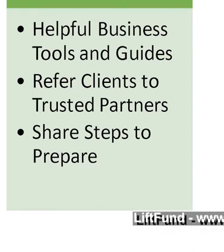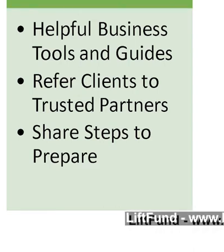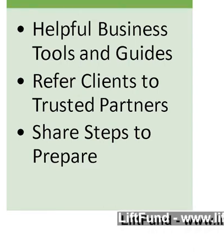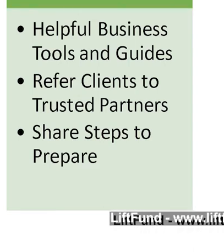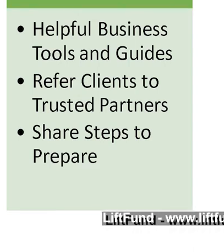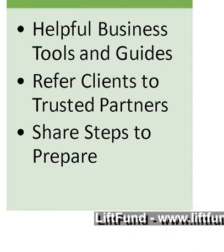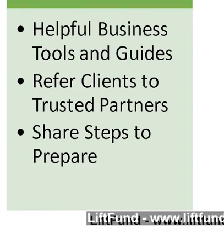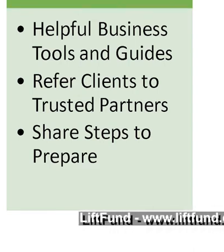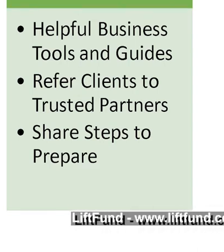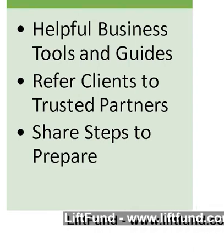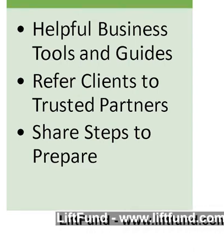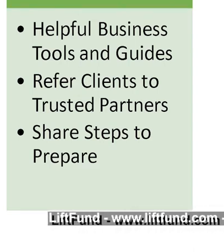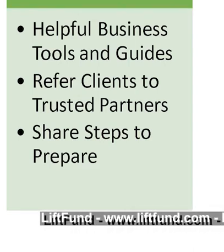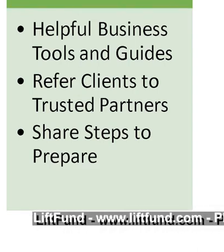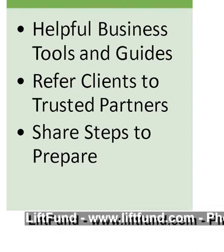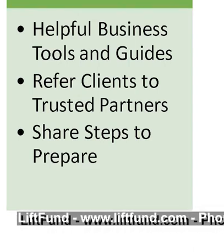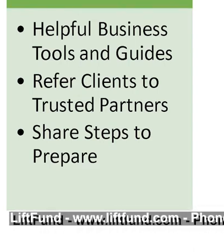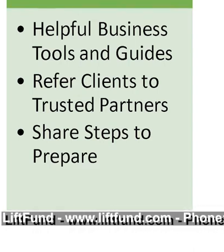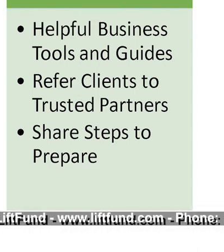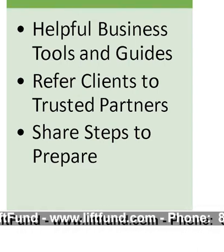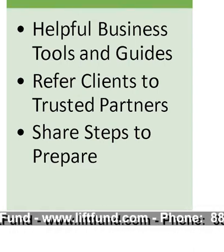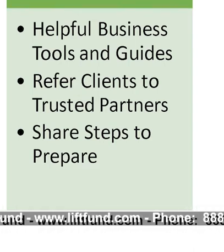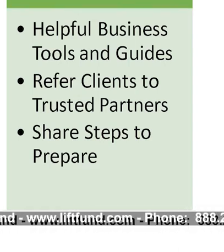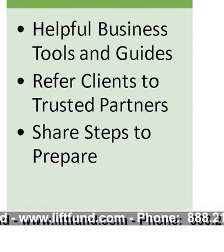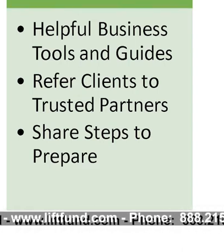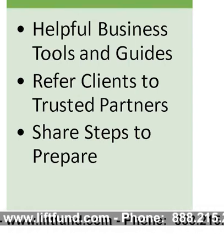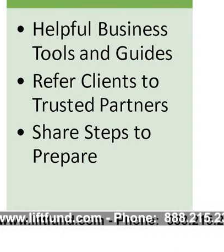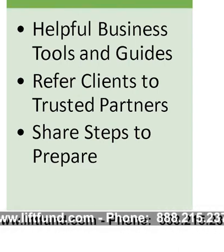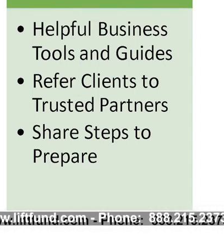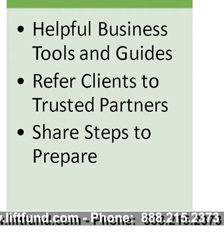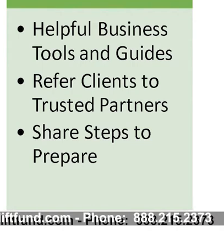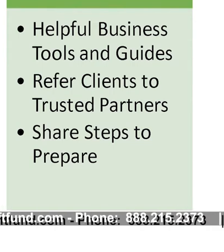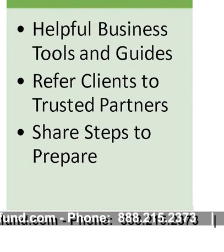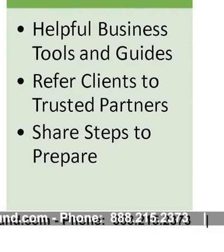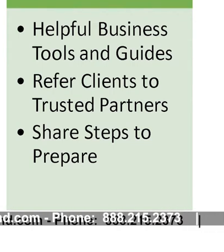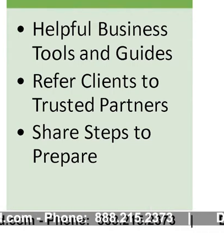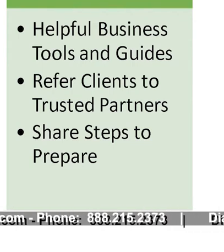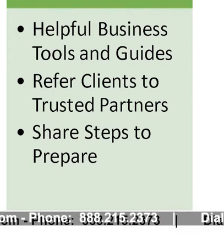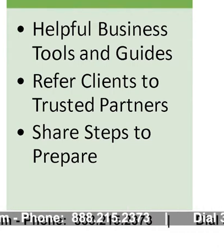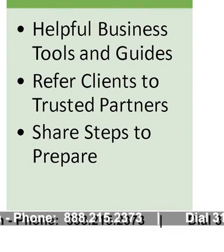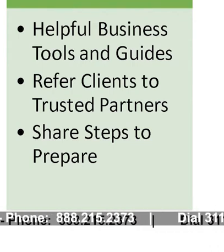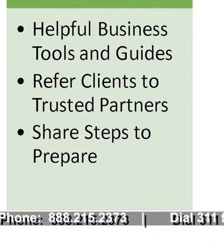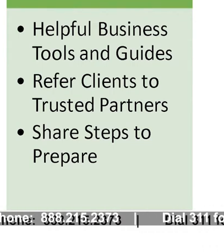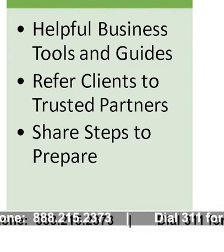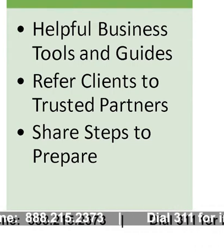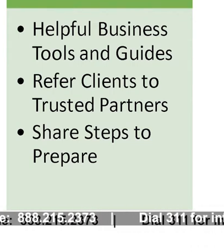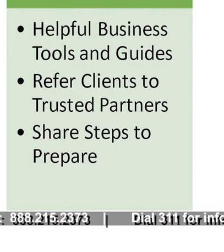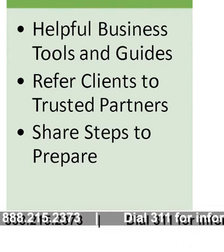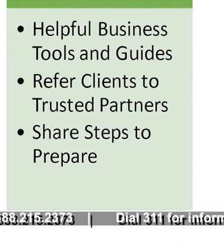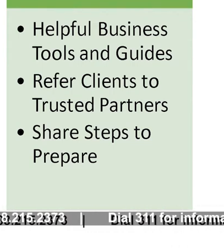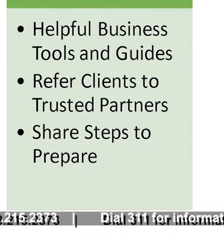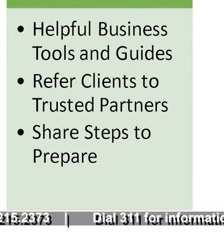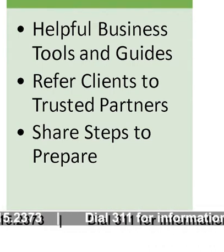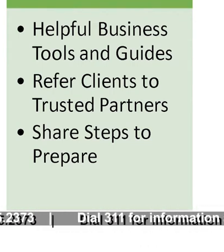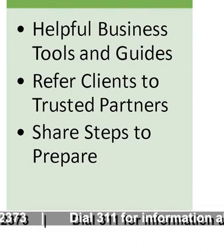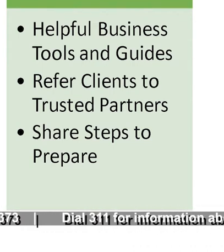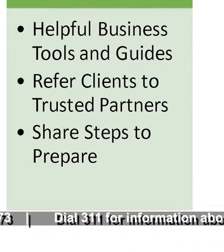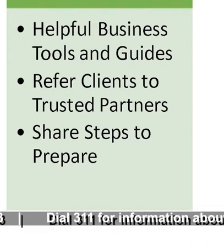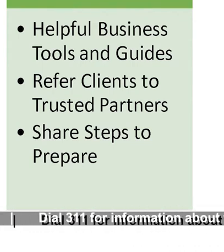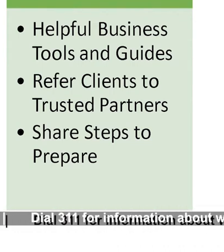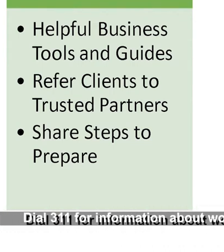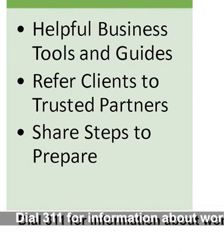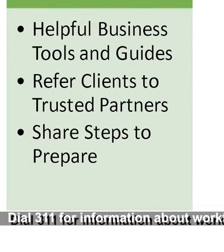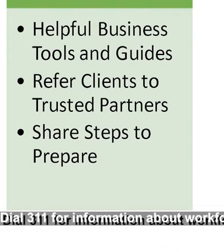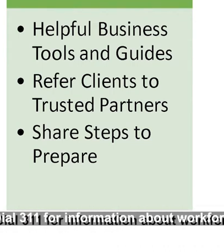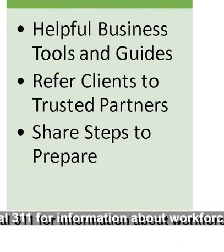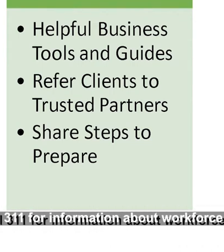have some specific disaster relief programs that are through, through the, through the city of San